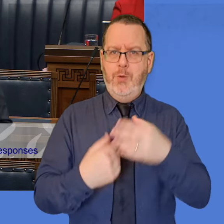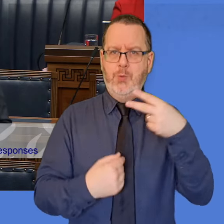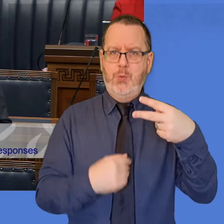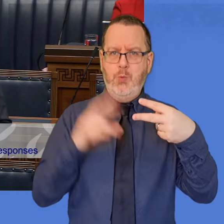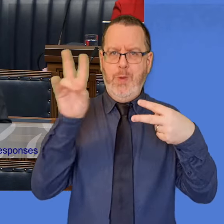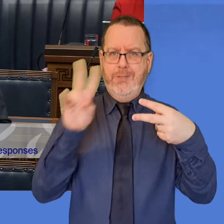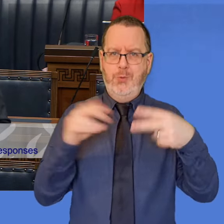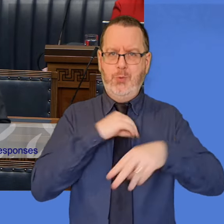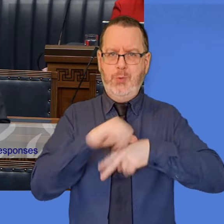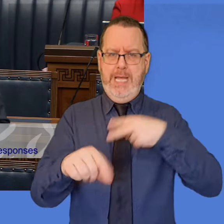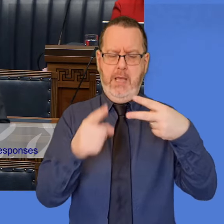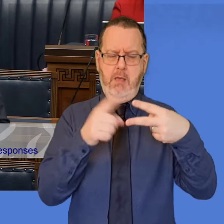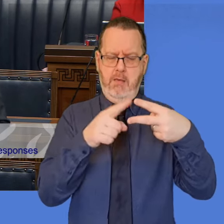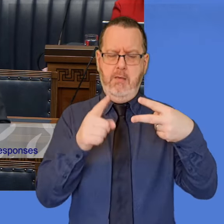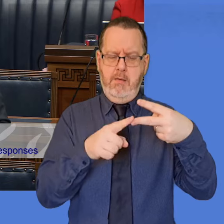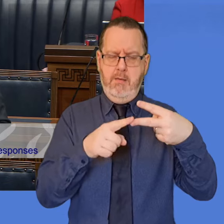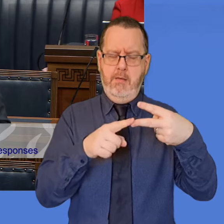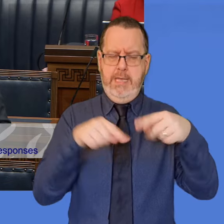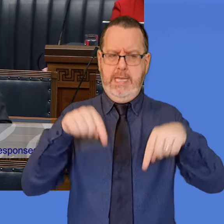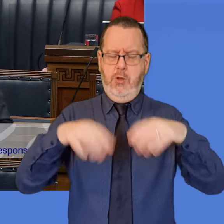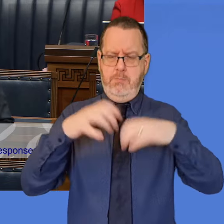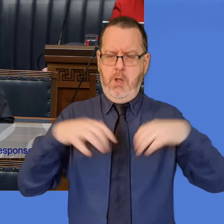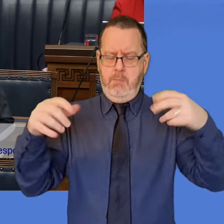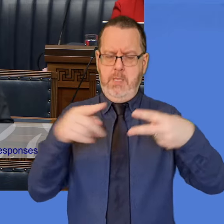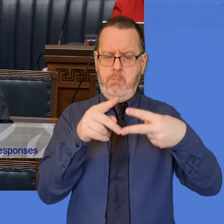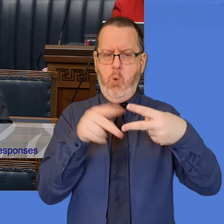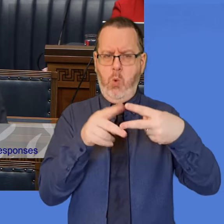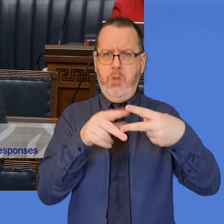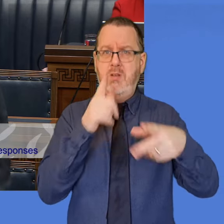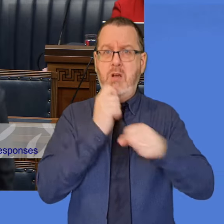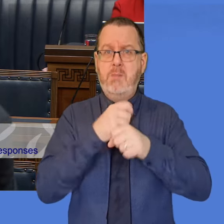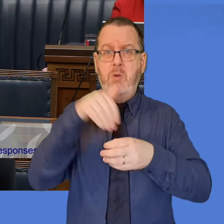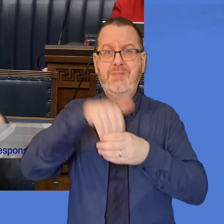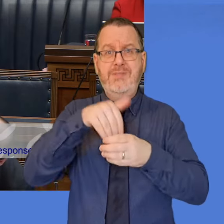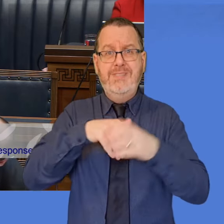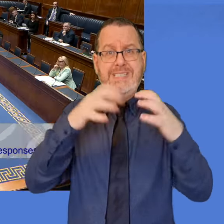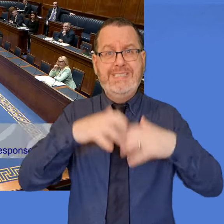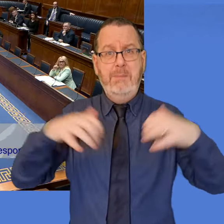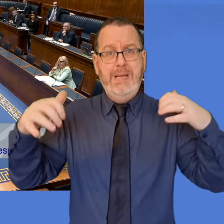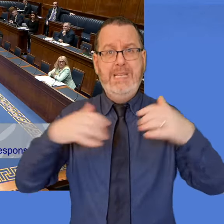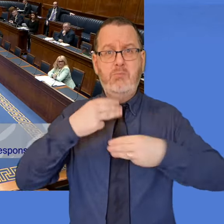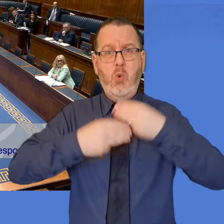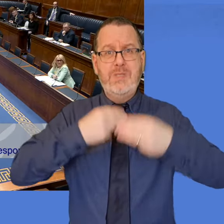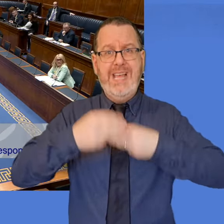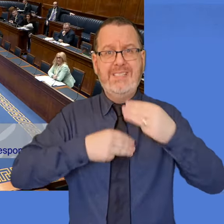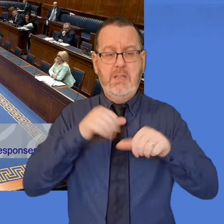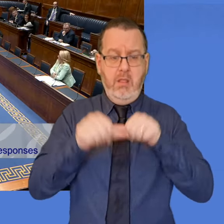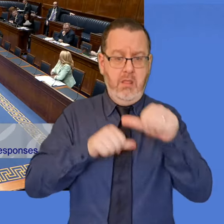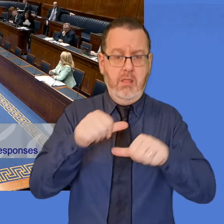that they have listed for answer today are about the internal processes of this Assembly. Speaker,